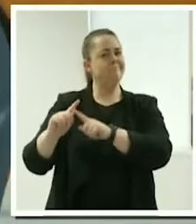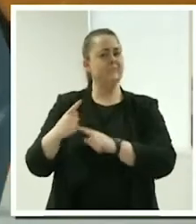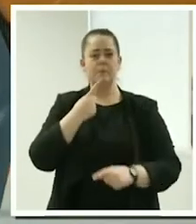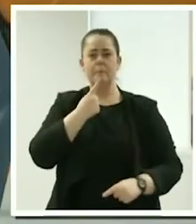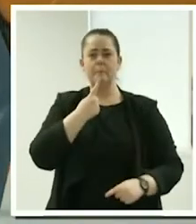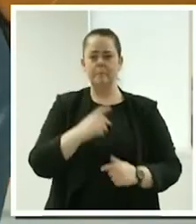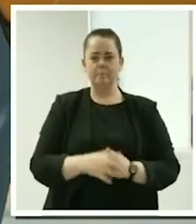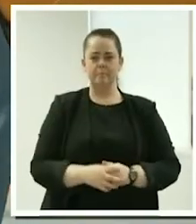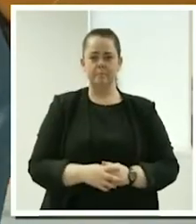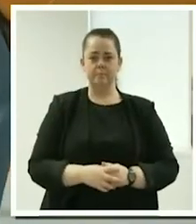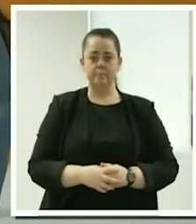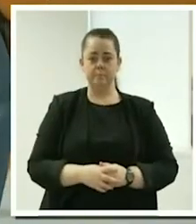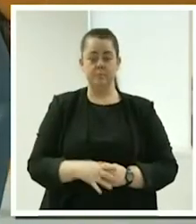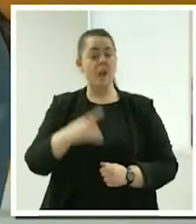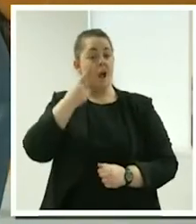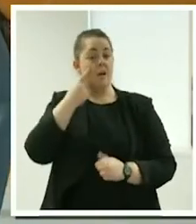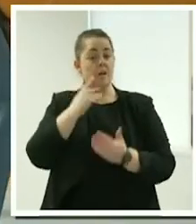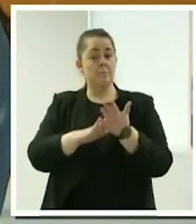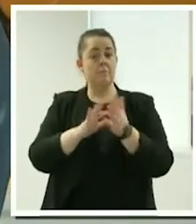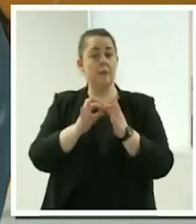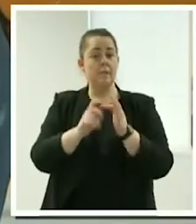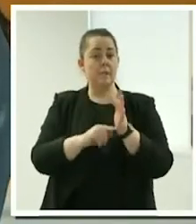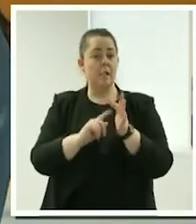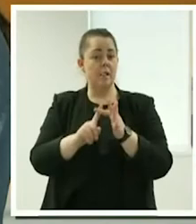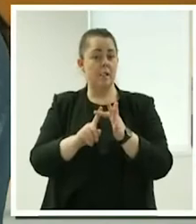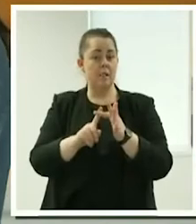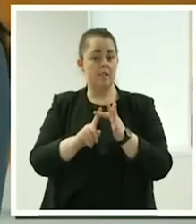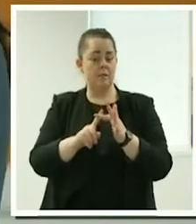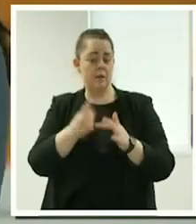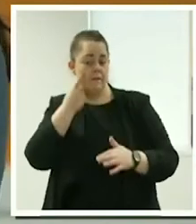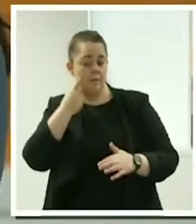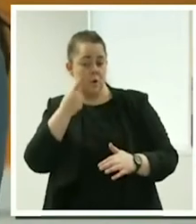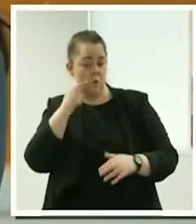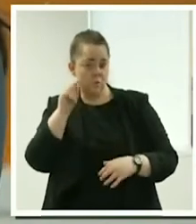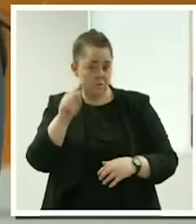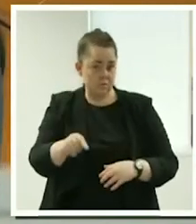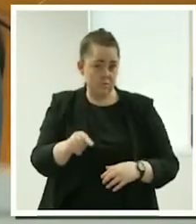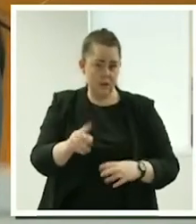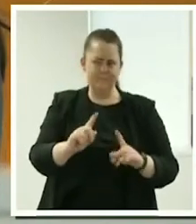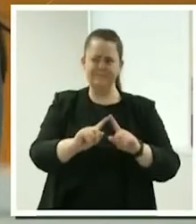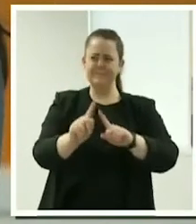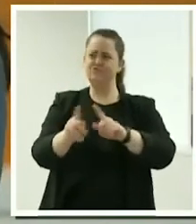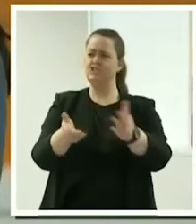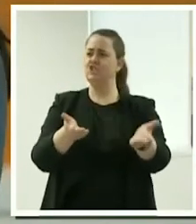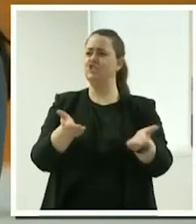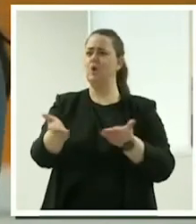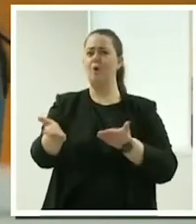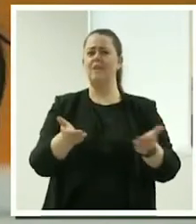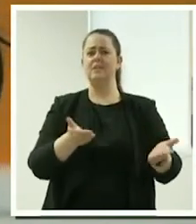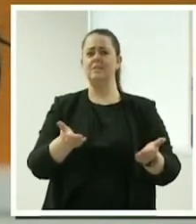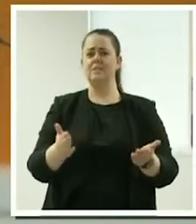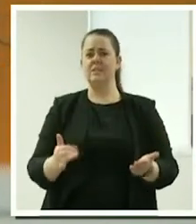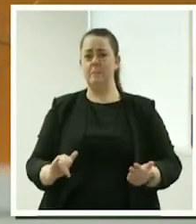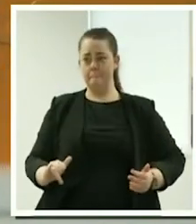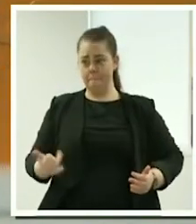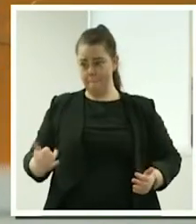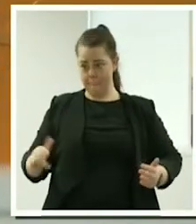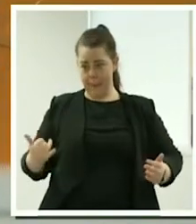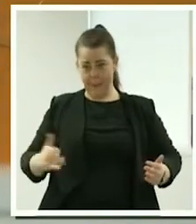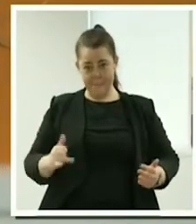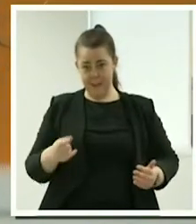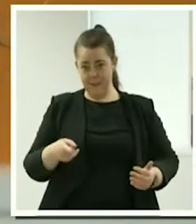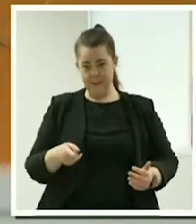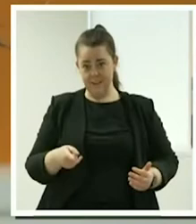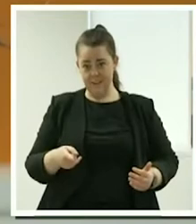on the Mabel platform you actually have gotten um services that perhaps weren't asking